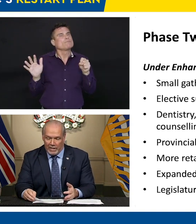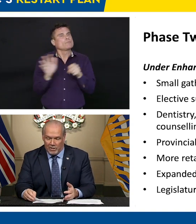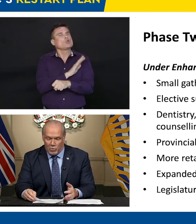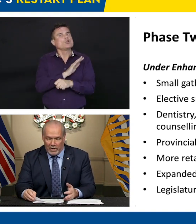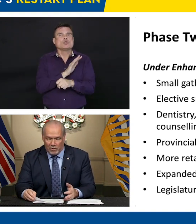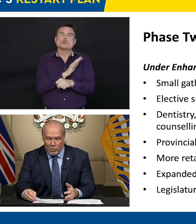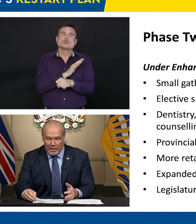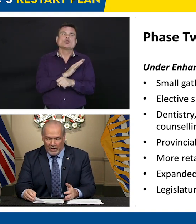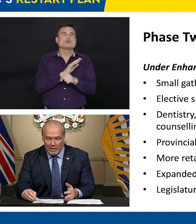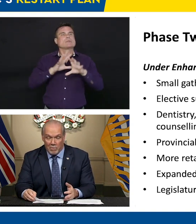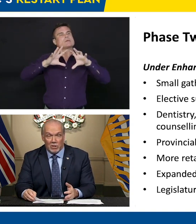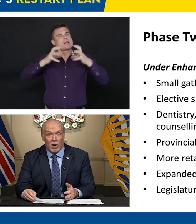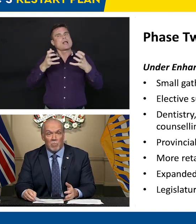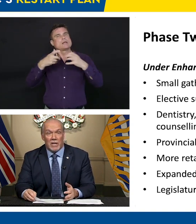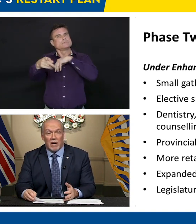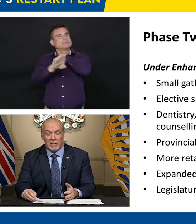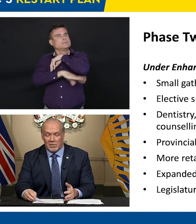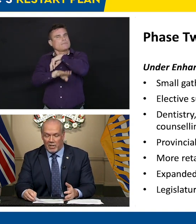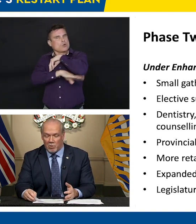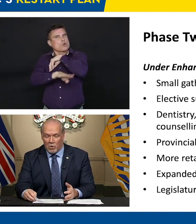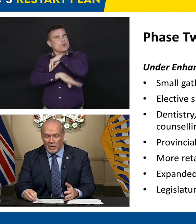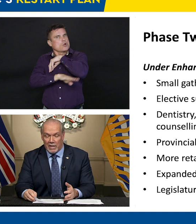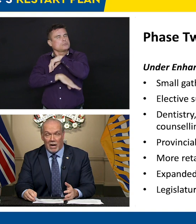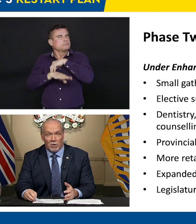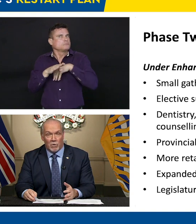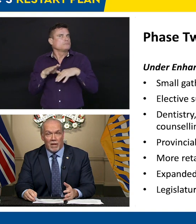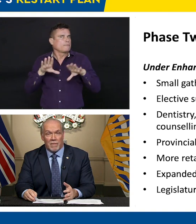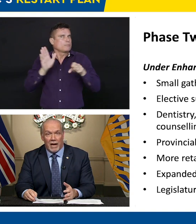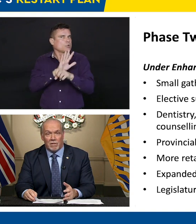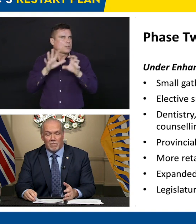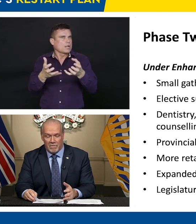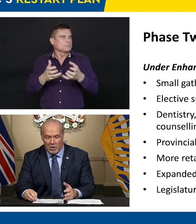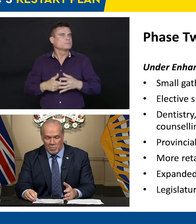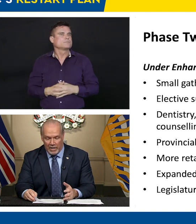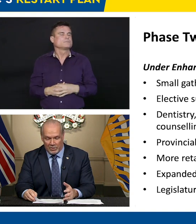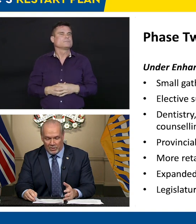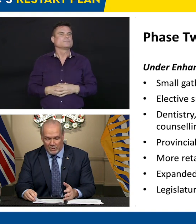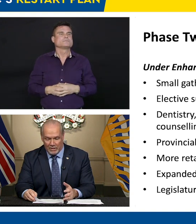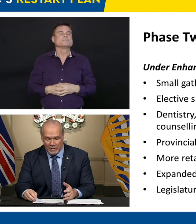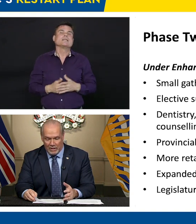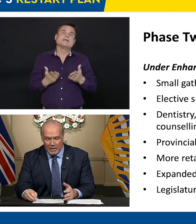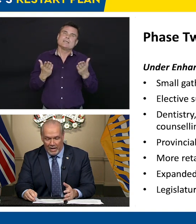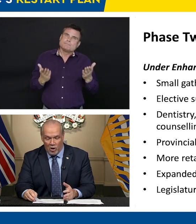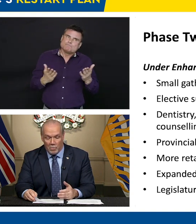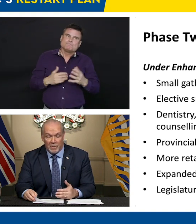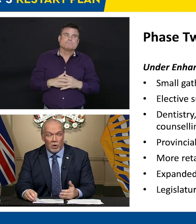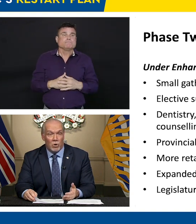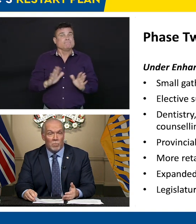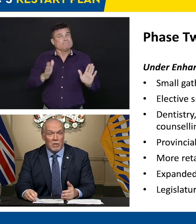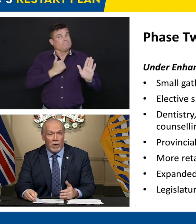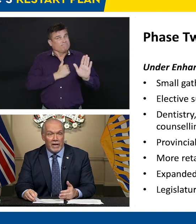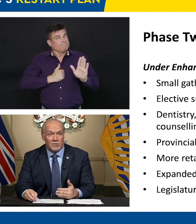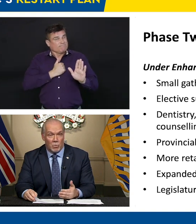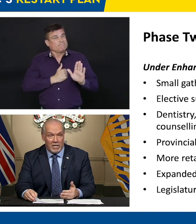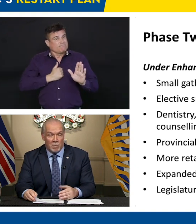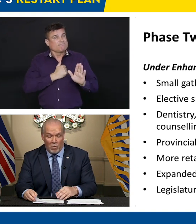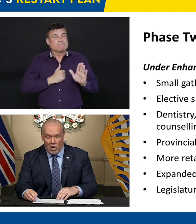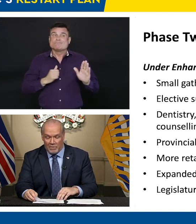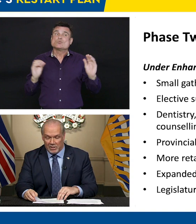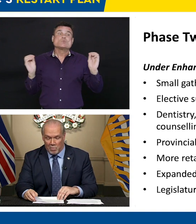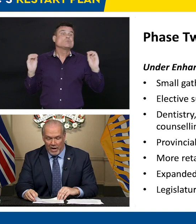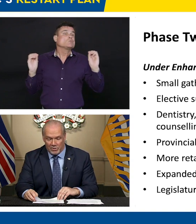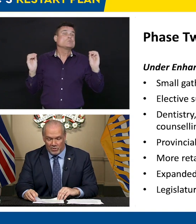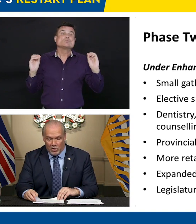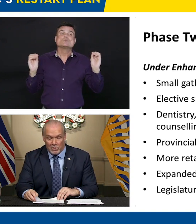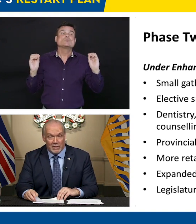graduating in 2020 and will not be having a ceremony, I regret that very much. I hope that there will be ways that we can